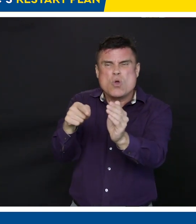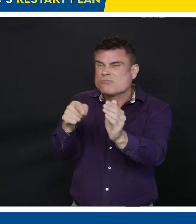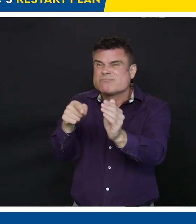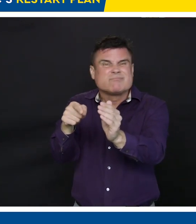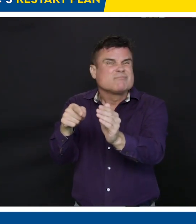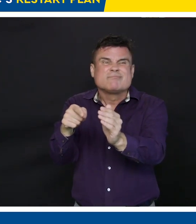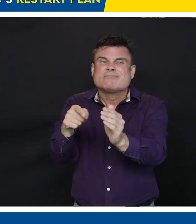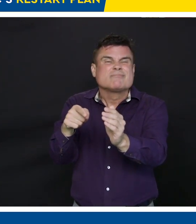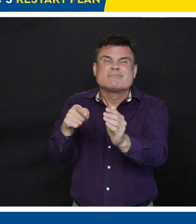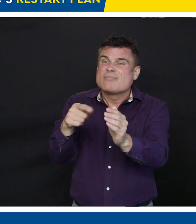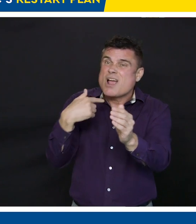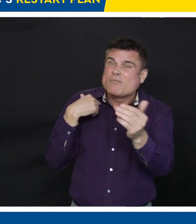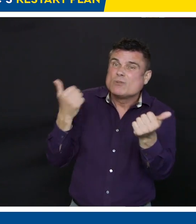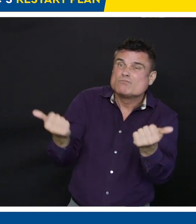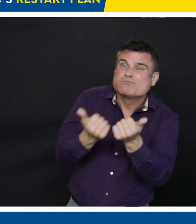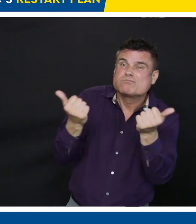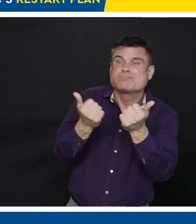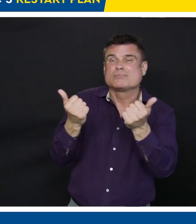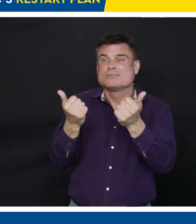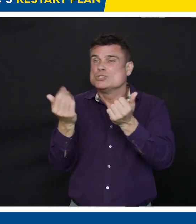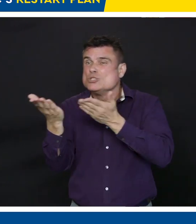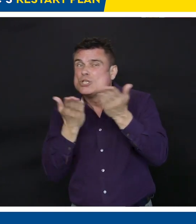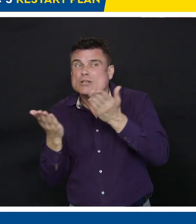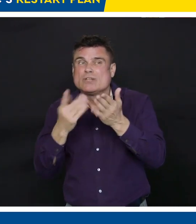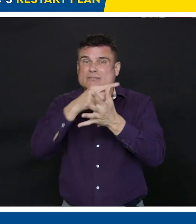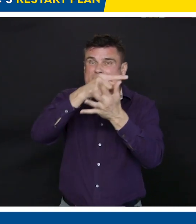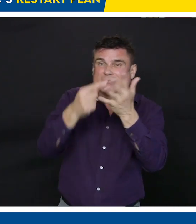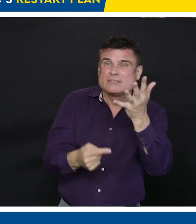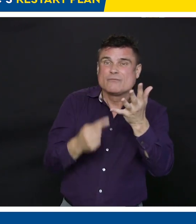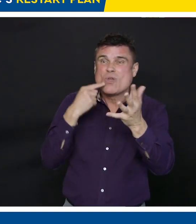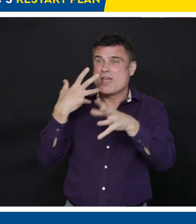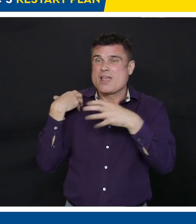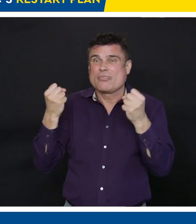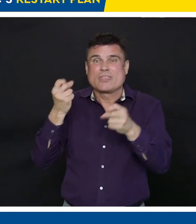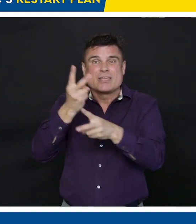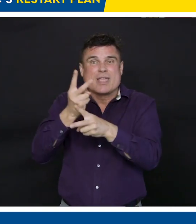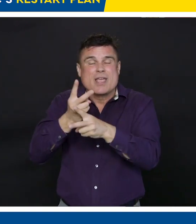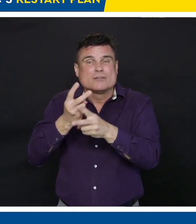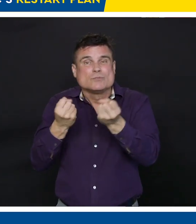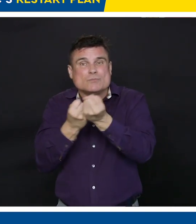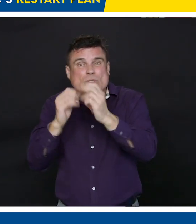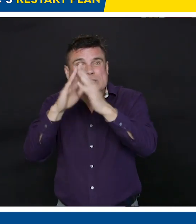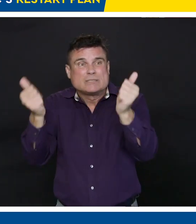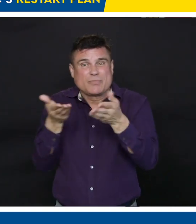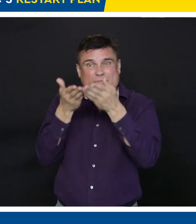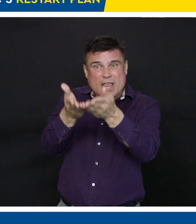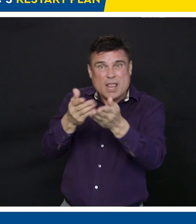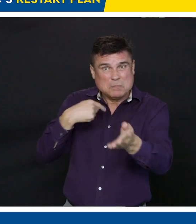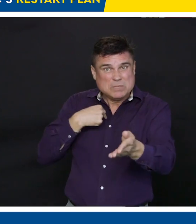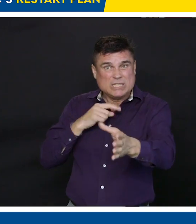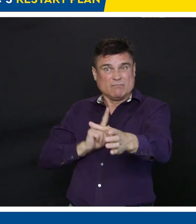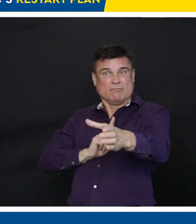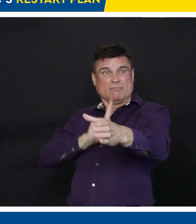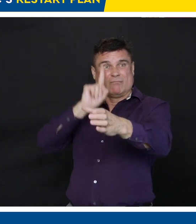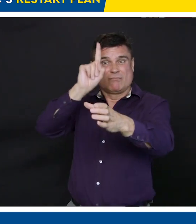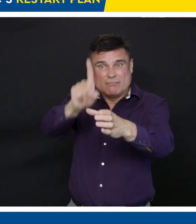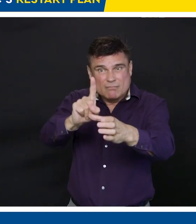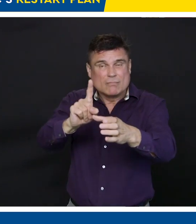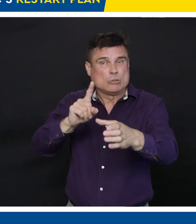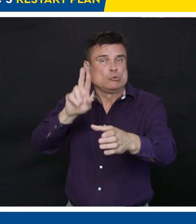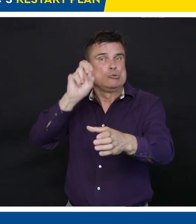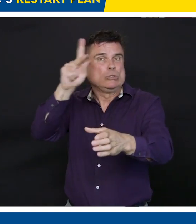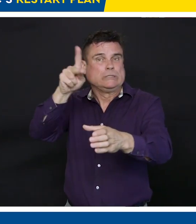closer to your home until we get further into the summer. We need to make sure that our BC ferry system continues to operate.